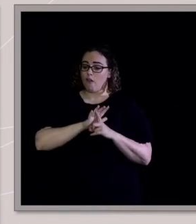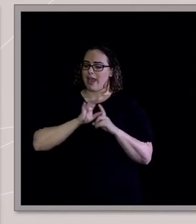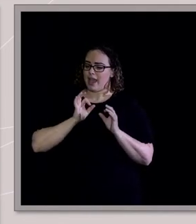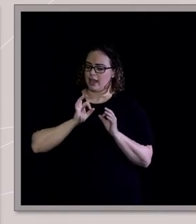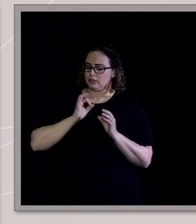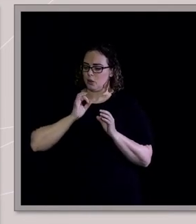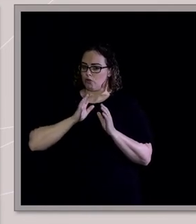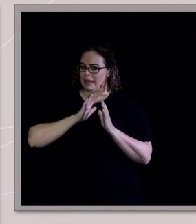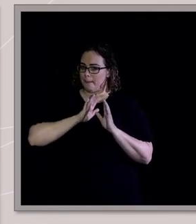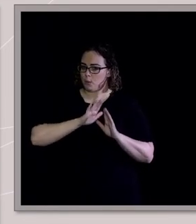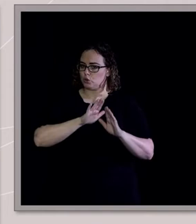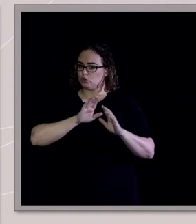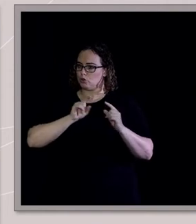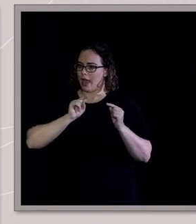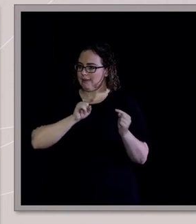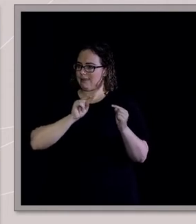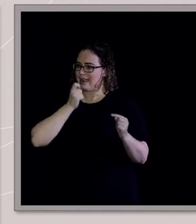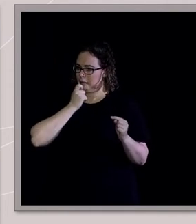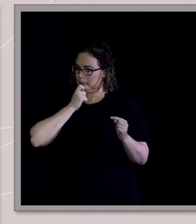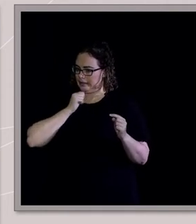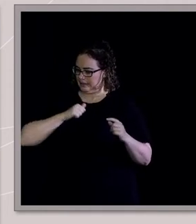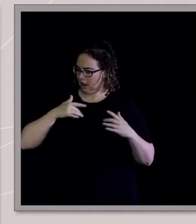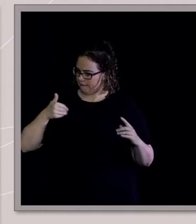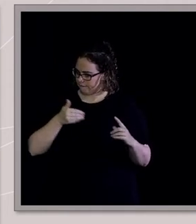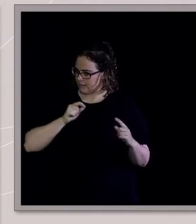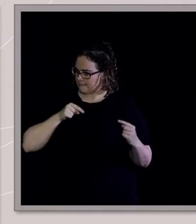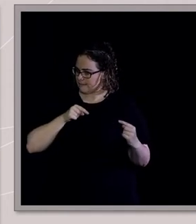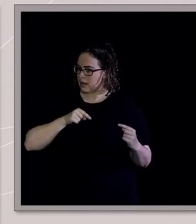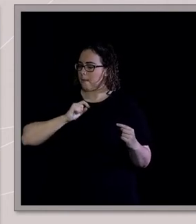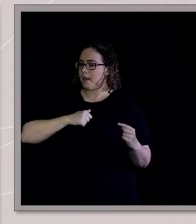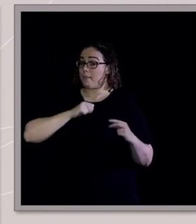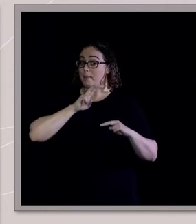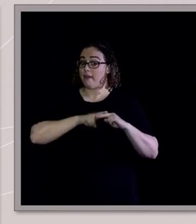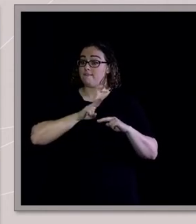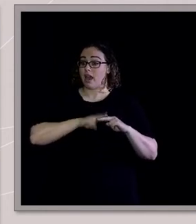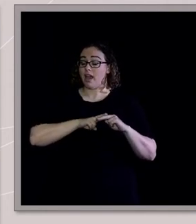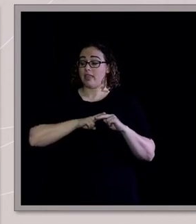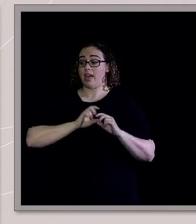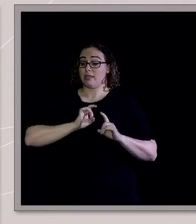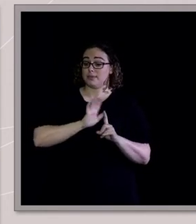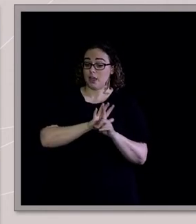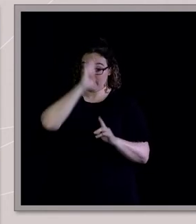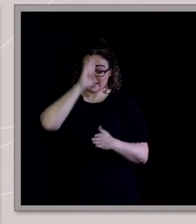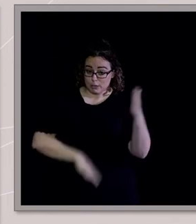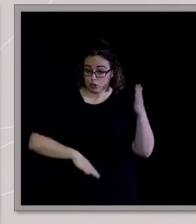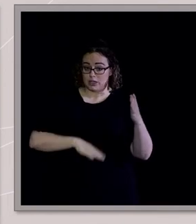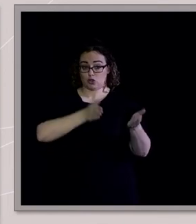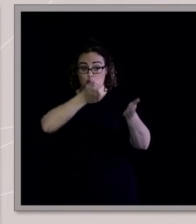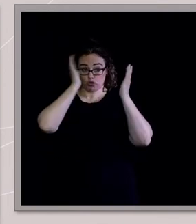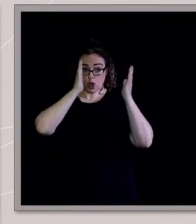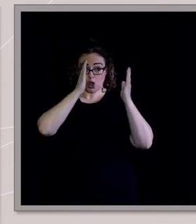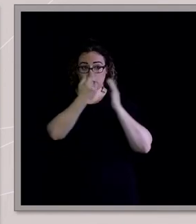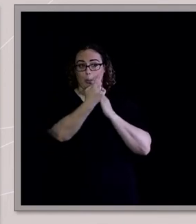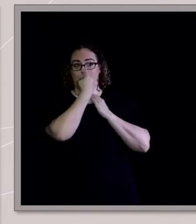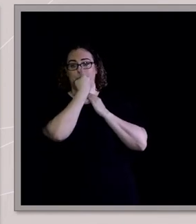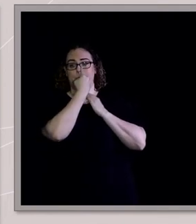one, the whole family had their own moment of reckoning with the church. But I'd gone first. And ironically, when